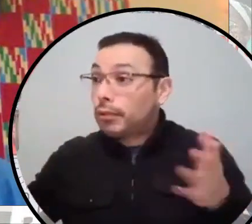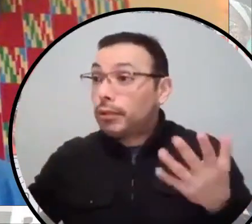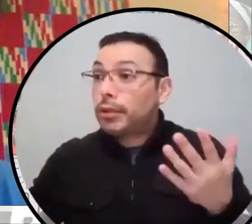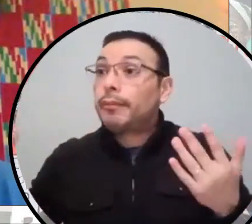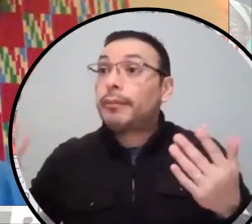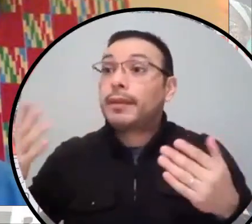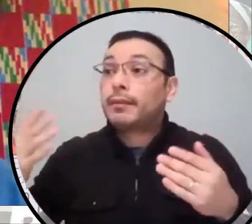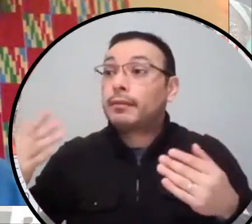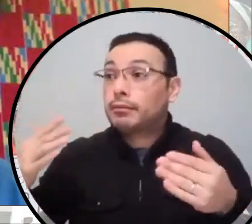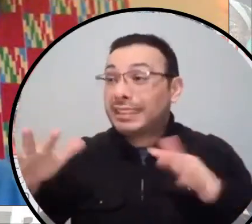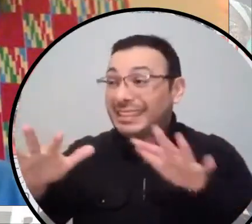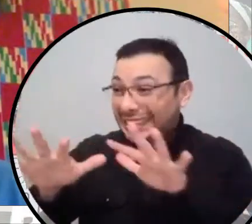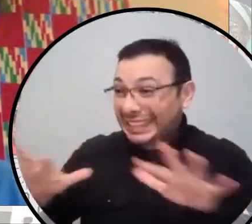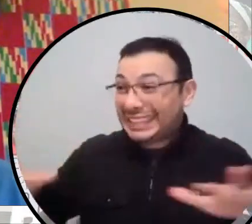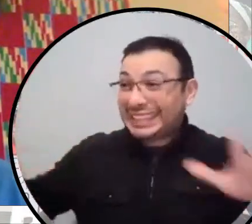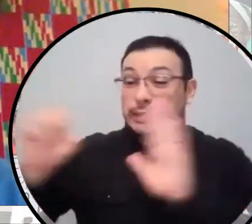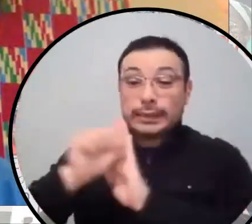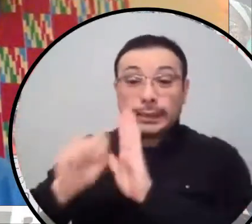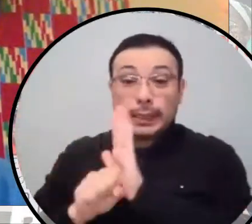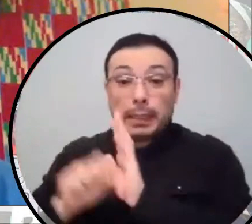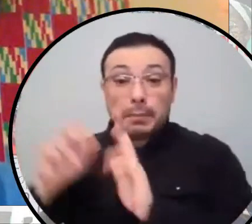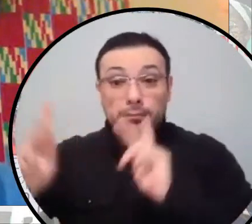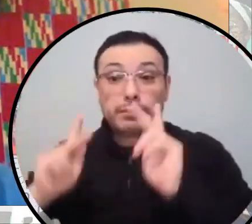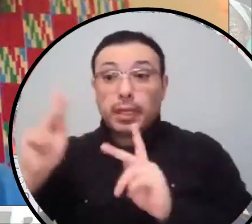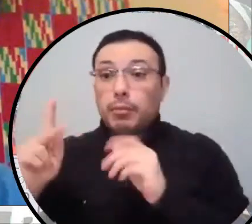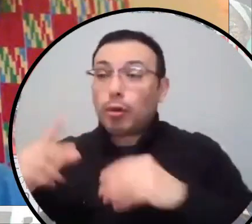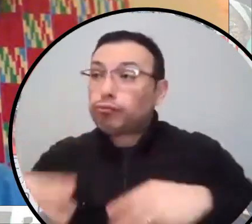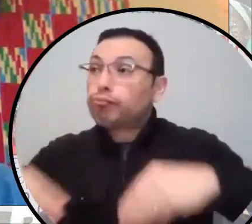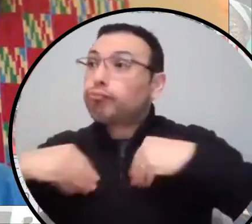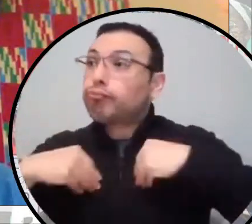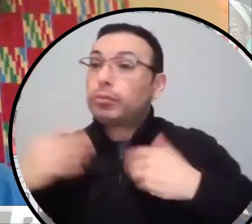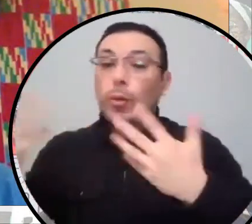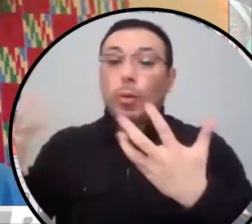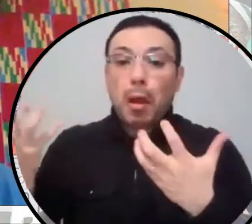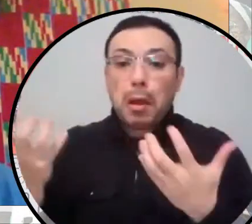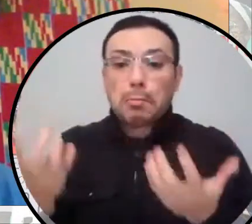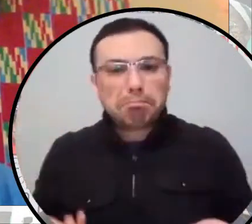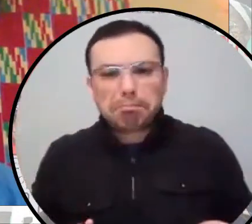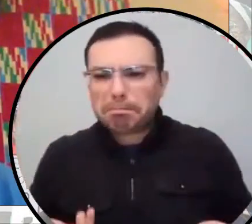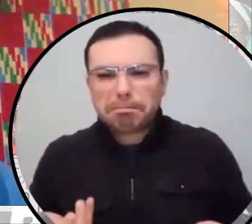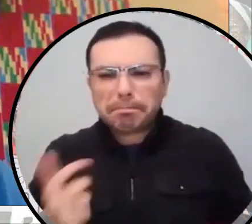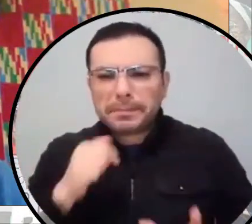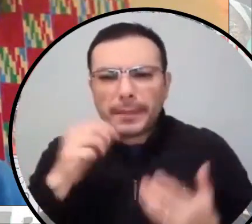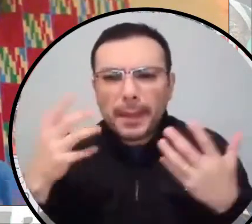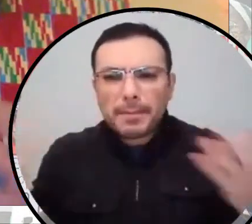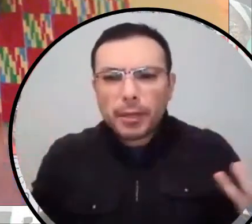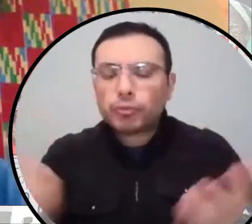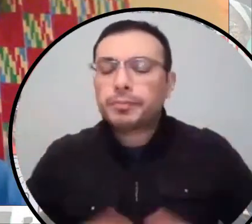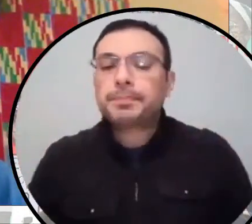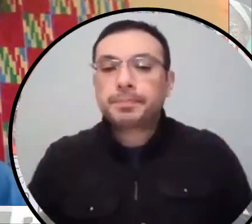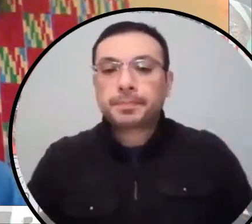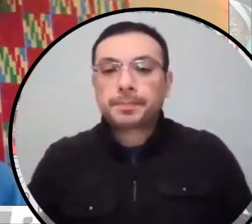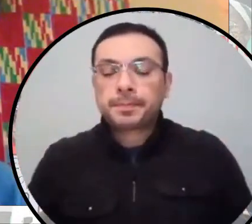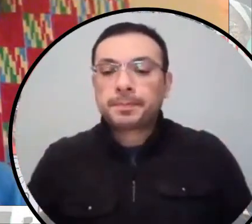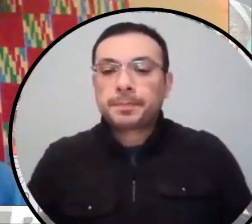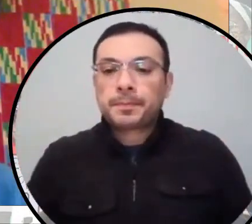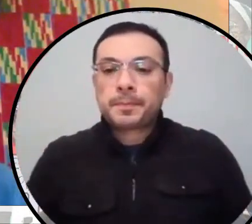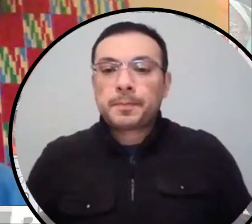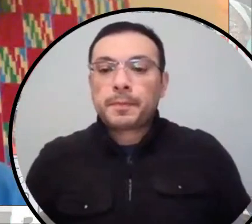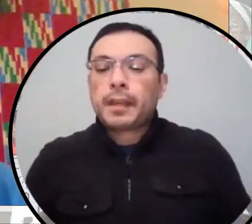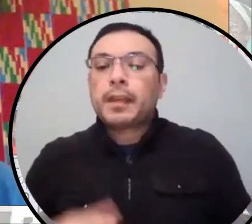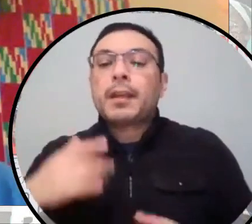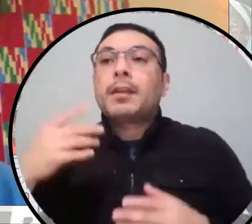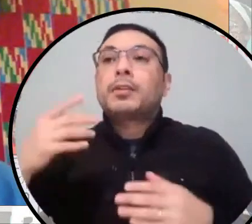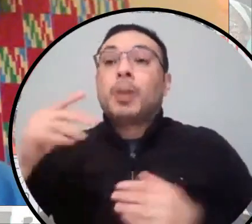state, um, a lot of folks weren't really there. And then around, um, and then I was actually zero in on Nashville,